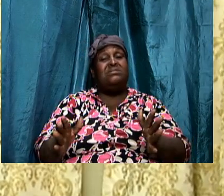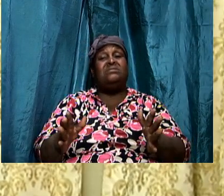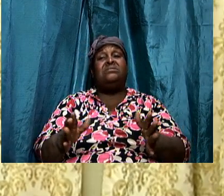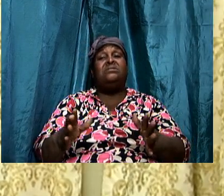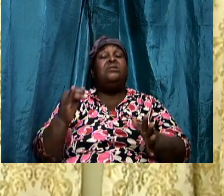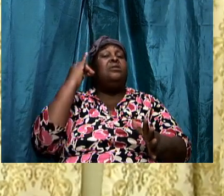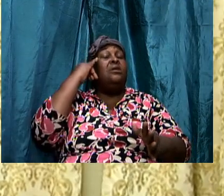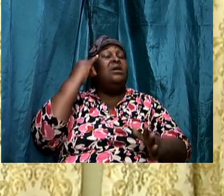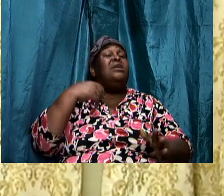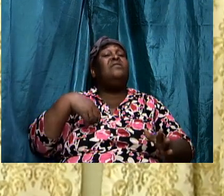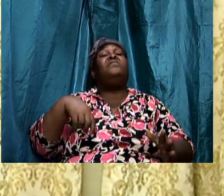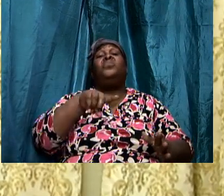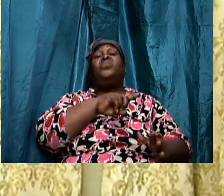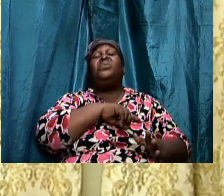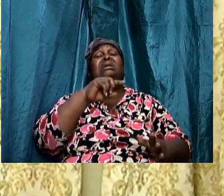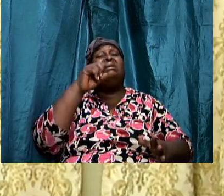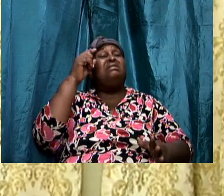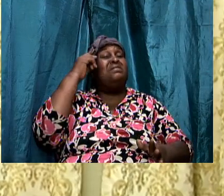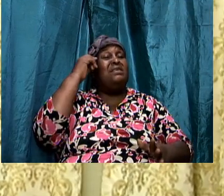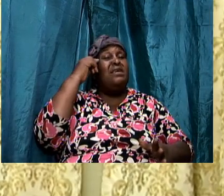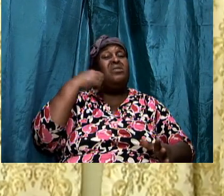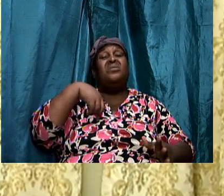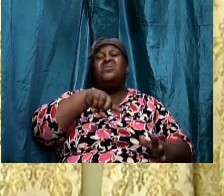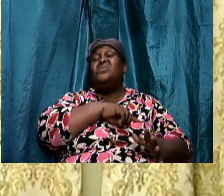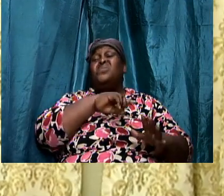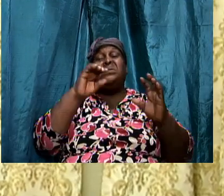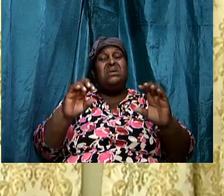if we think we can hide